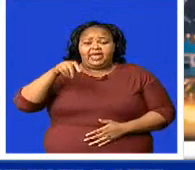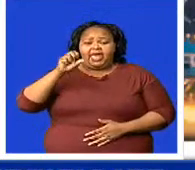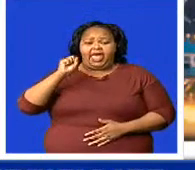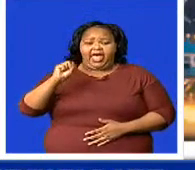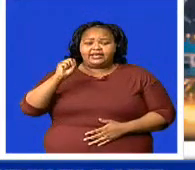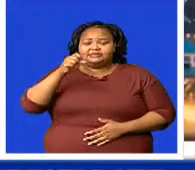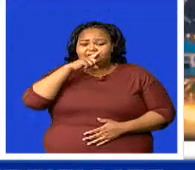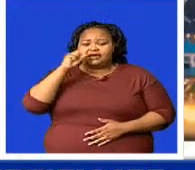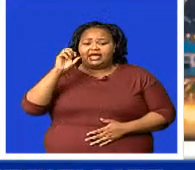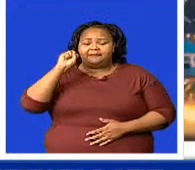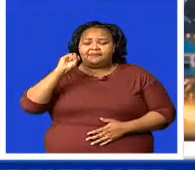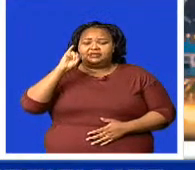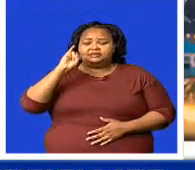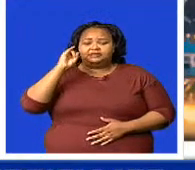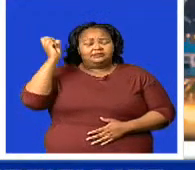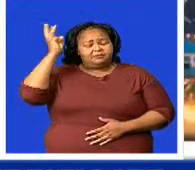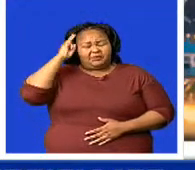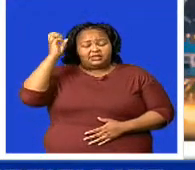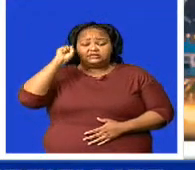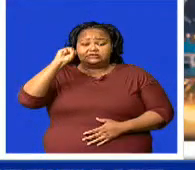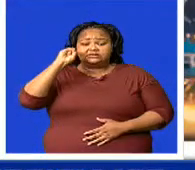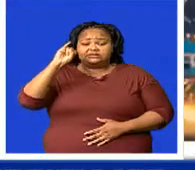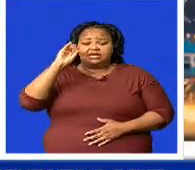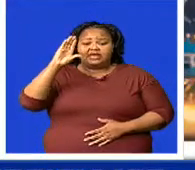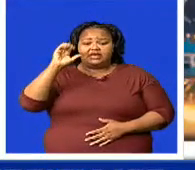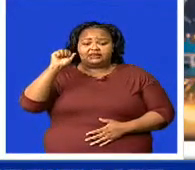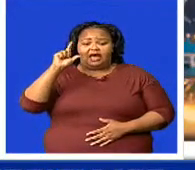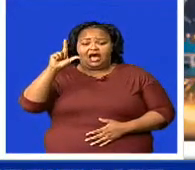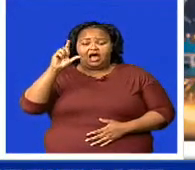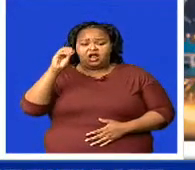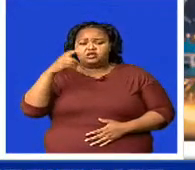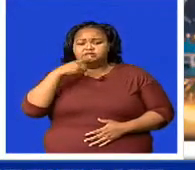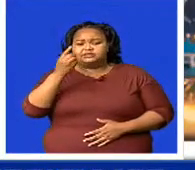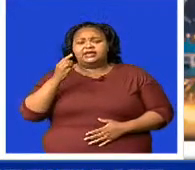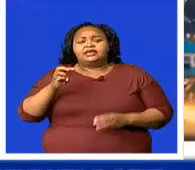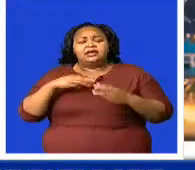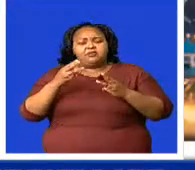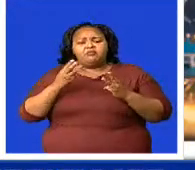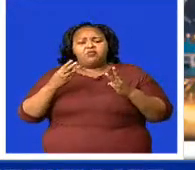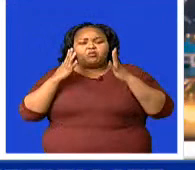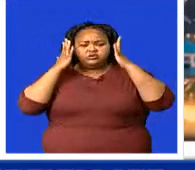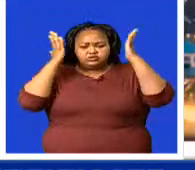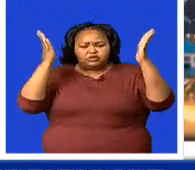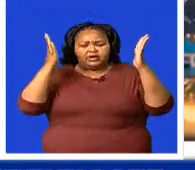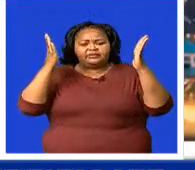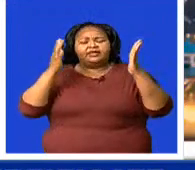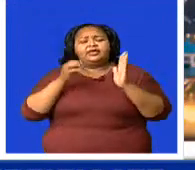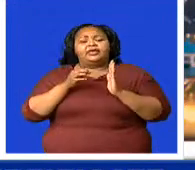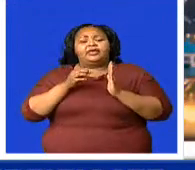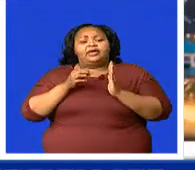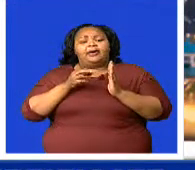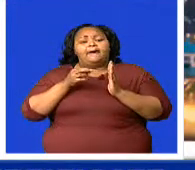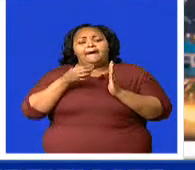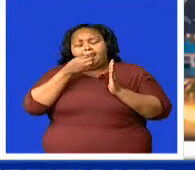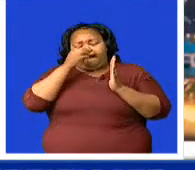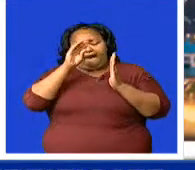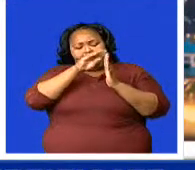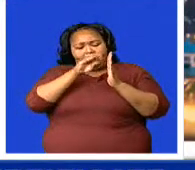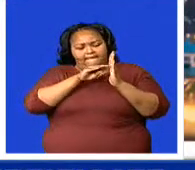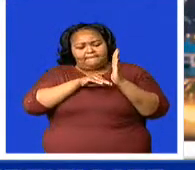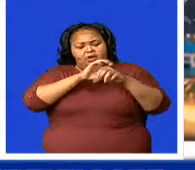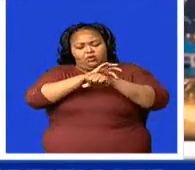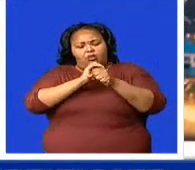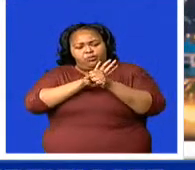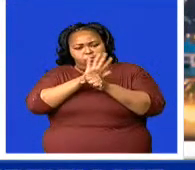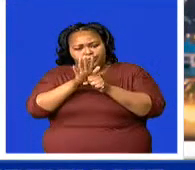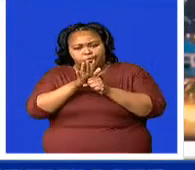says Emma Soadi should continue to adhere to the COVID-19 regulations and not be fooled by the numbers